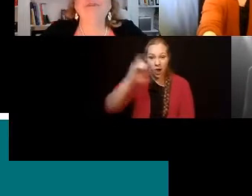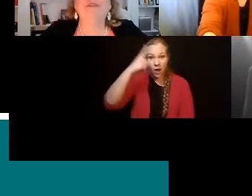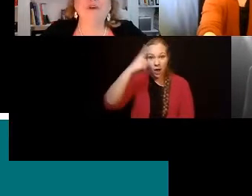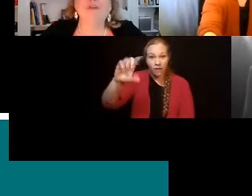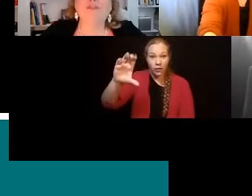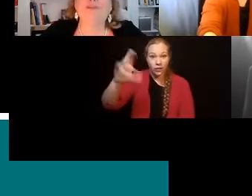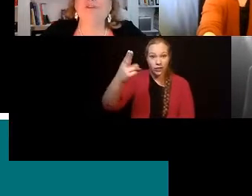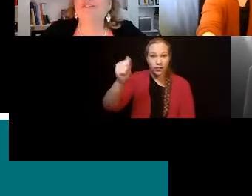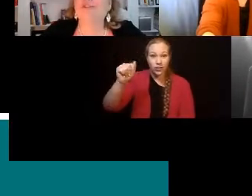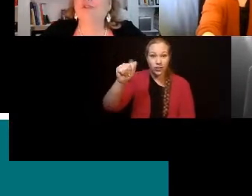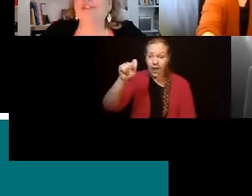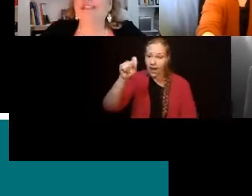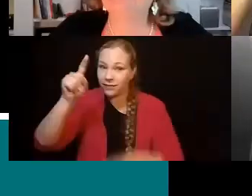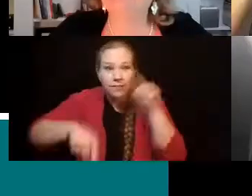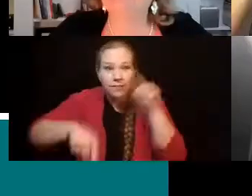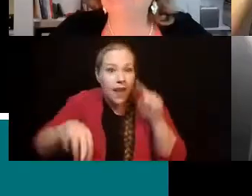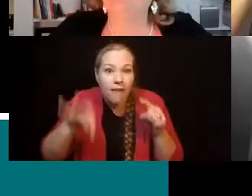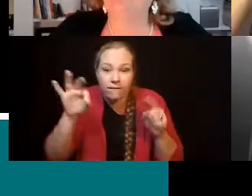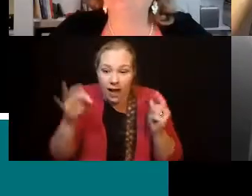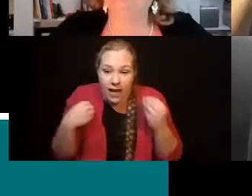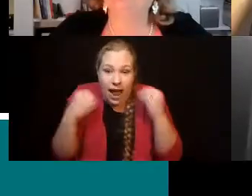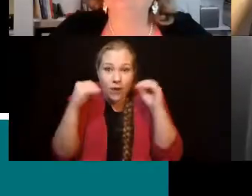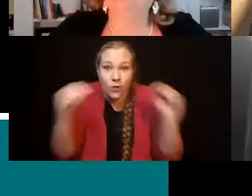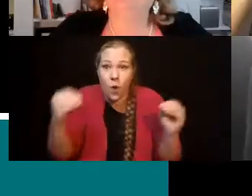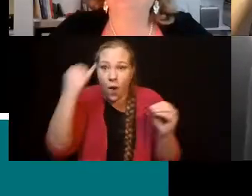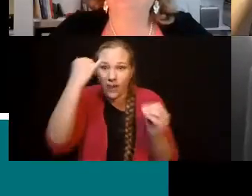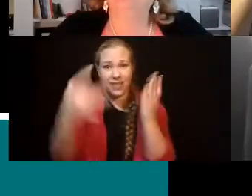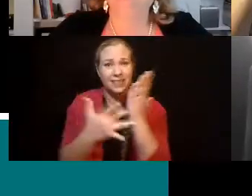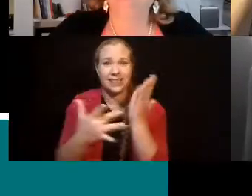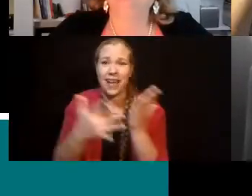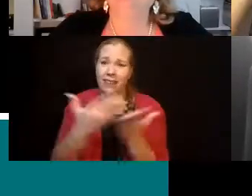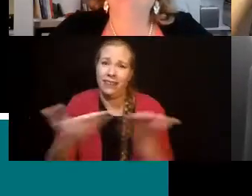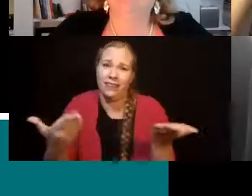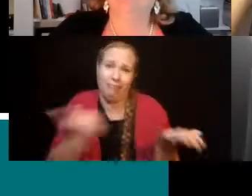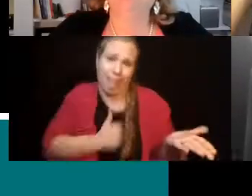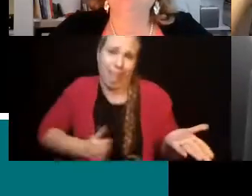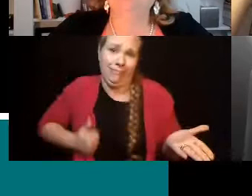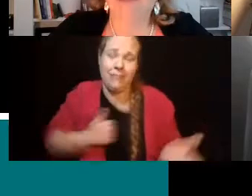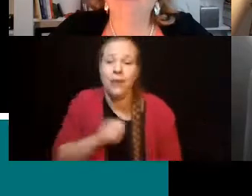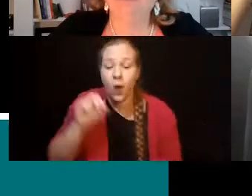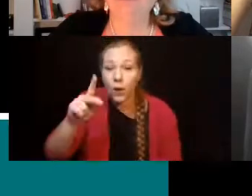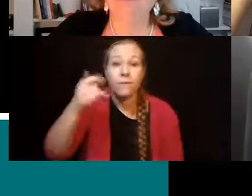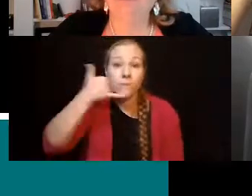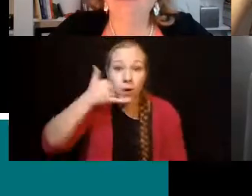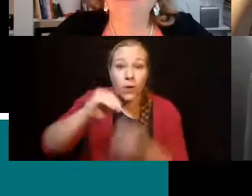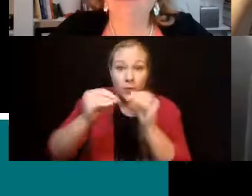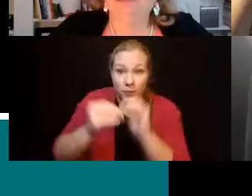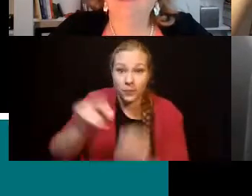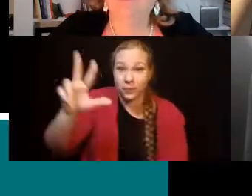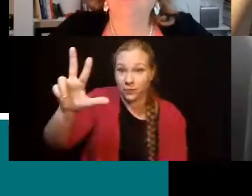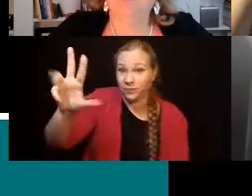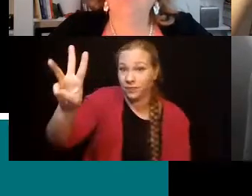So, my phone number is 360-907